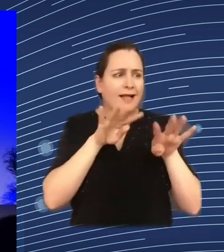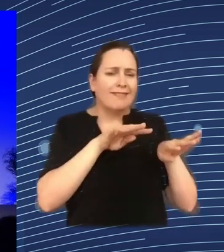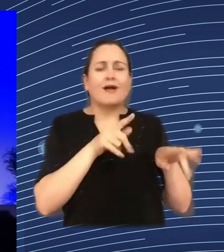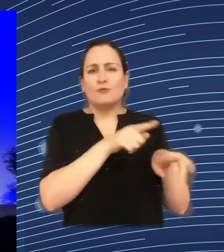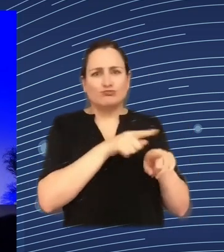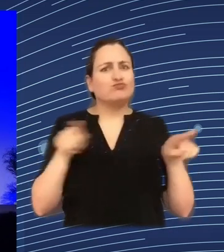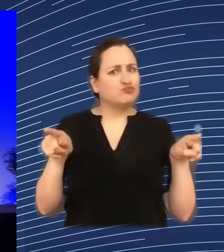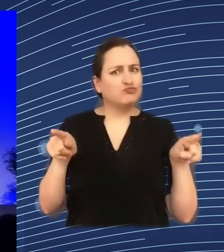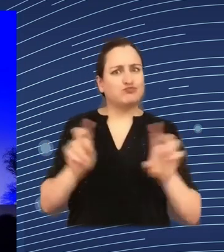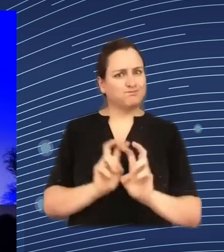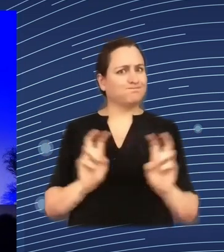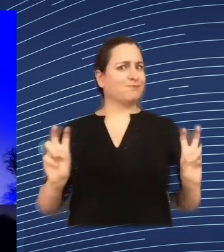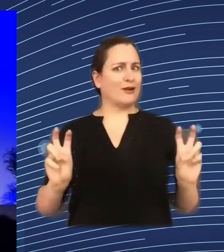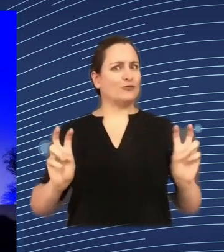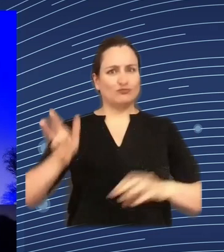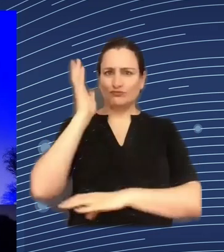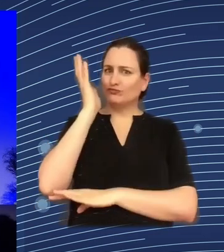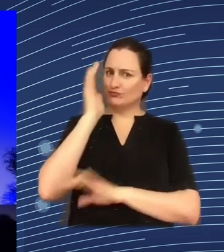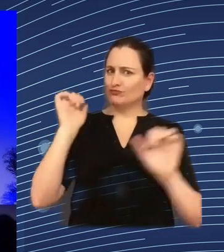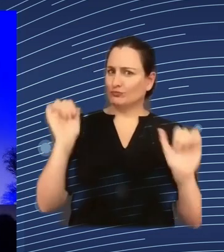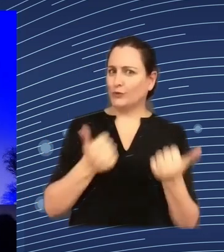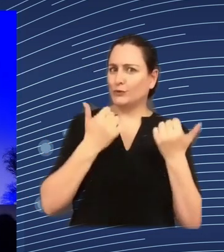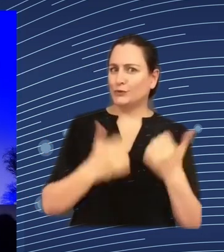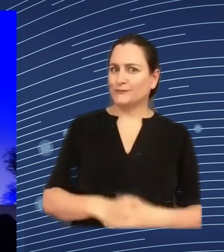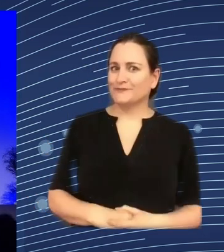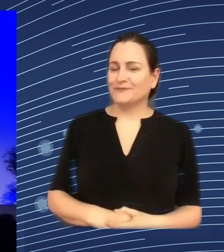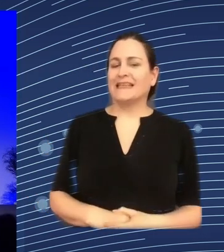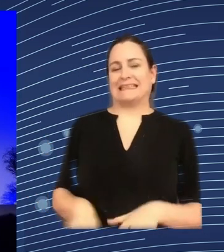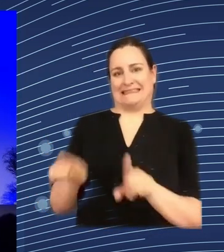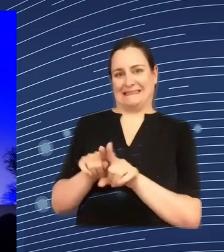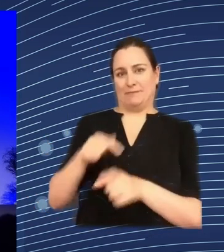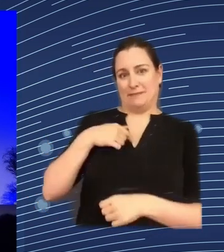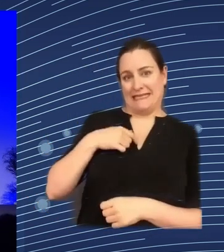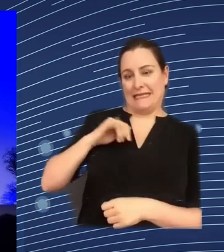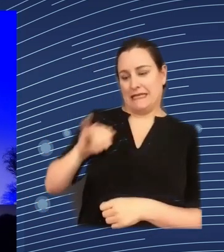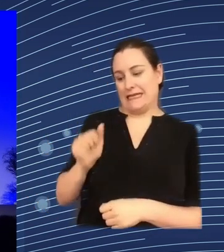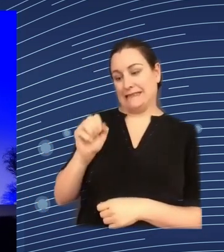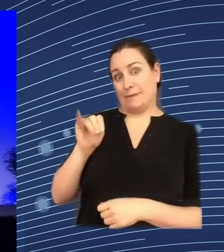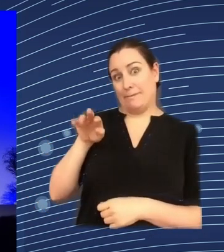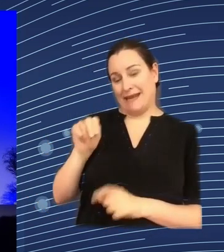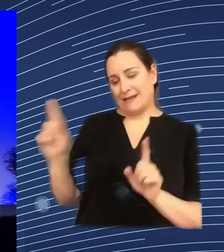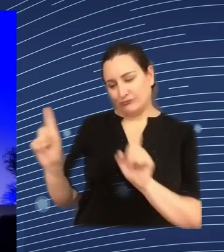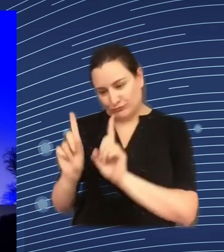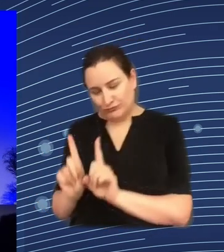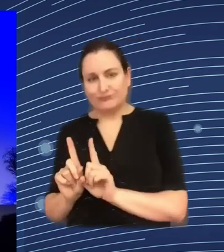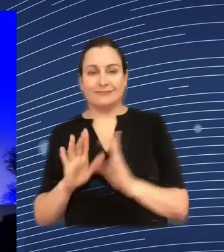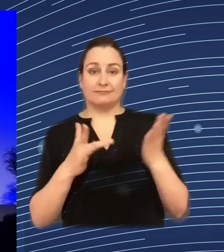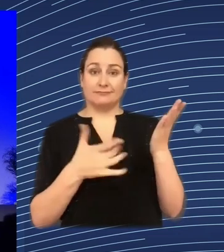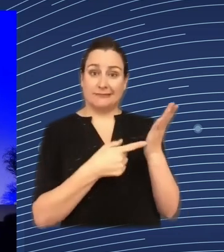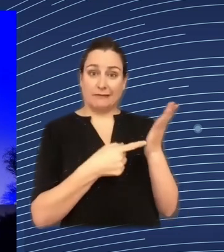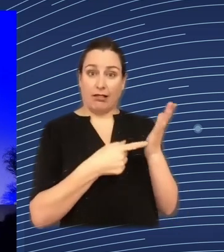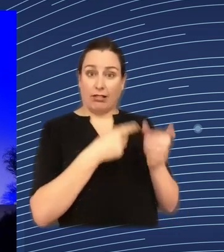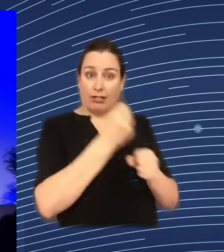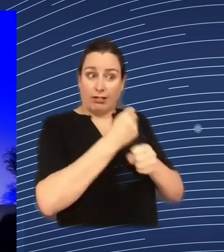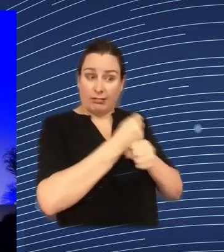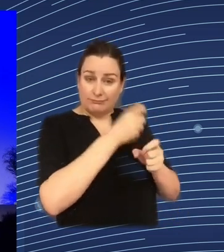thanks also to Yasmin for organizing this together with me to the interpreters to the technicians to the organizers and to